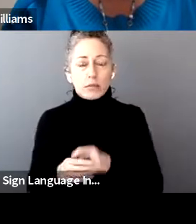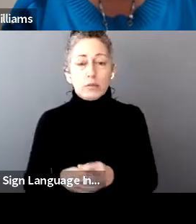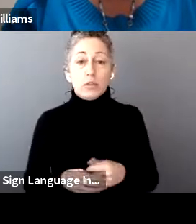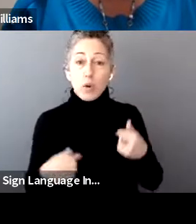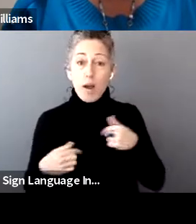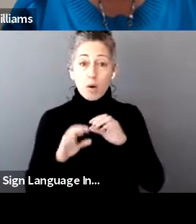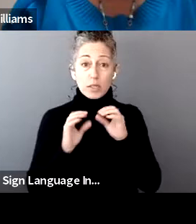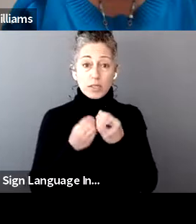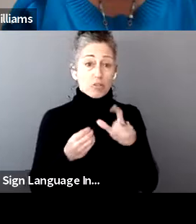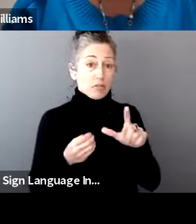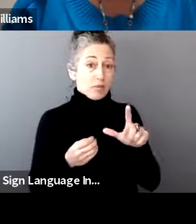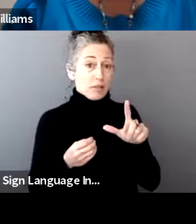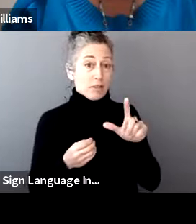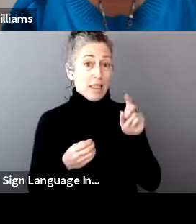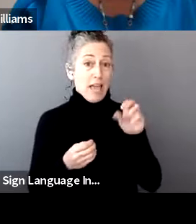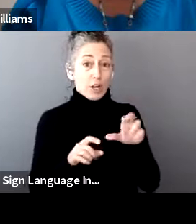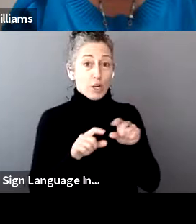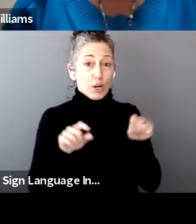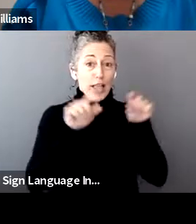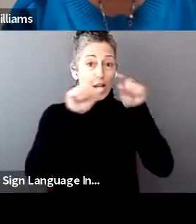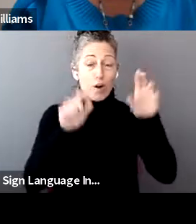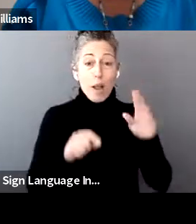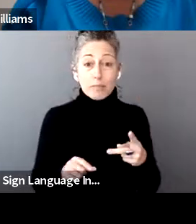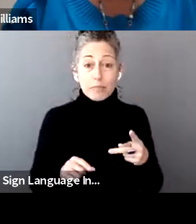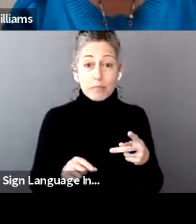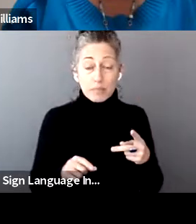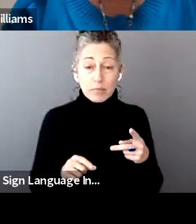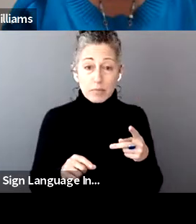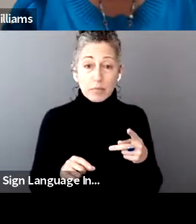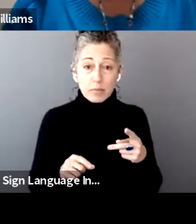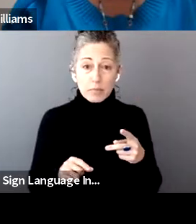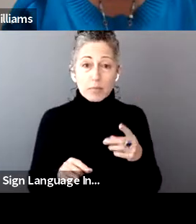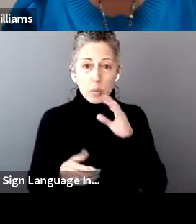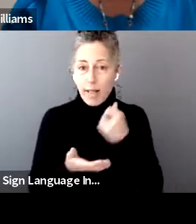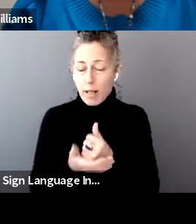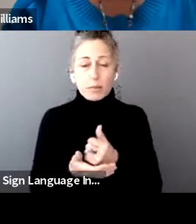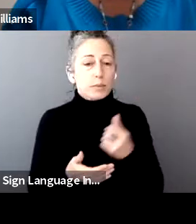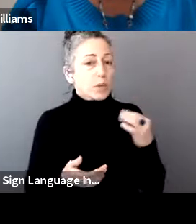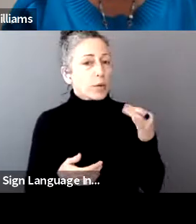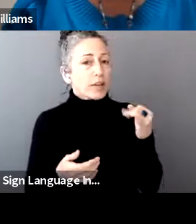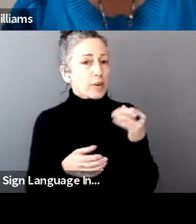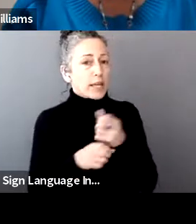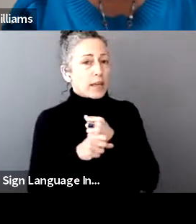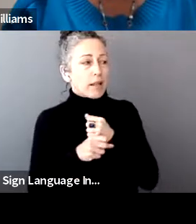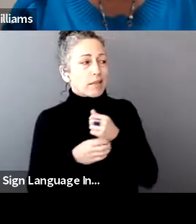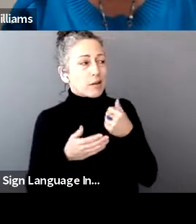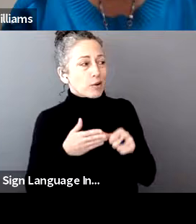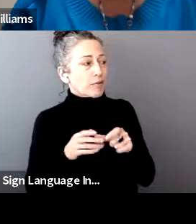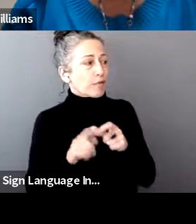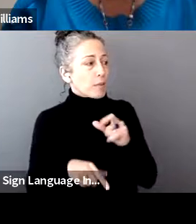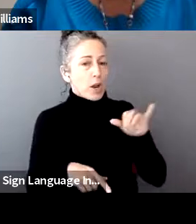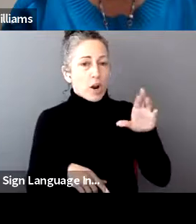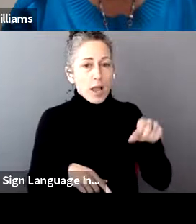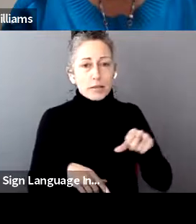offers a lot of free services for those that do get a letter from the IRS or from the Illinois Department of Revenue regarding past due